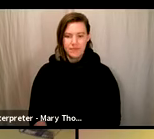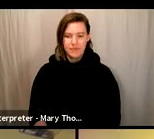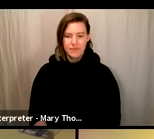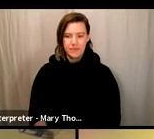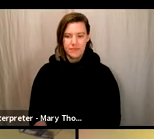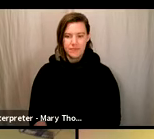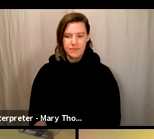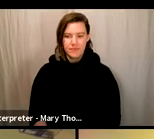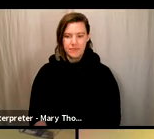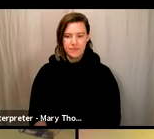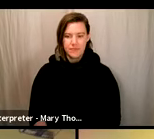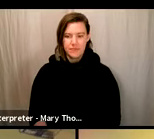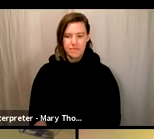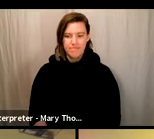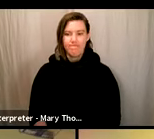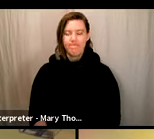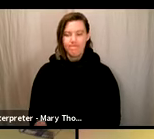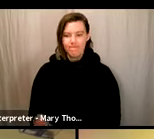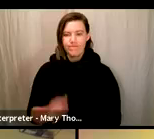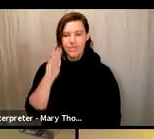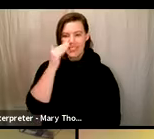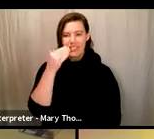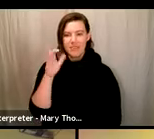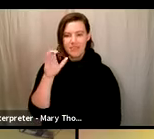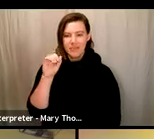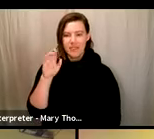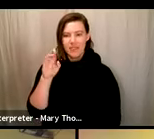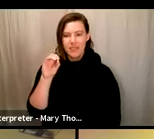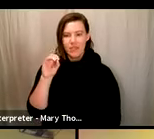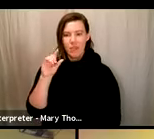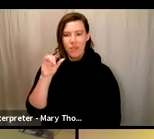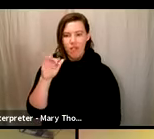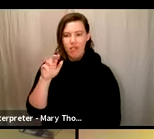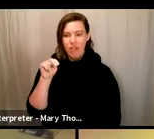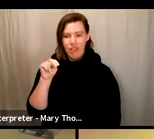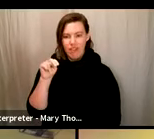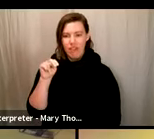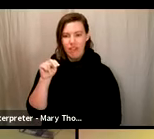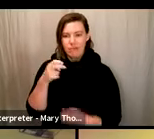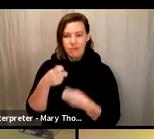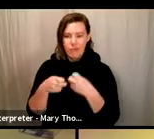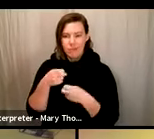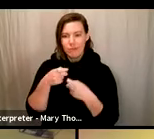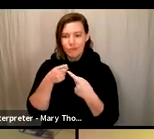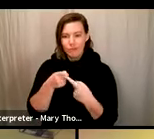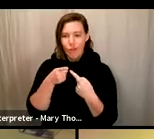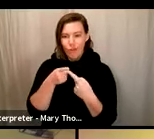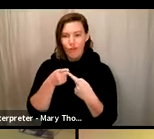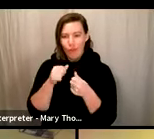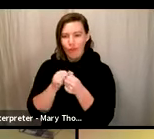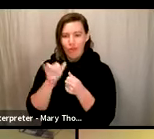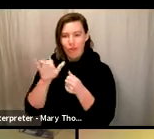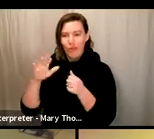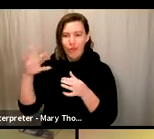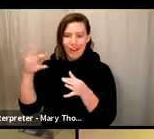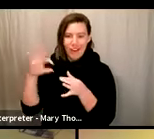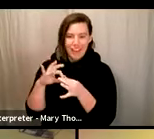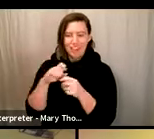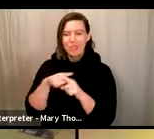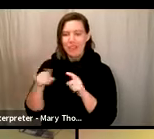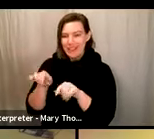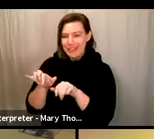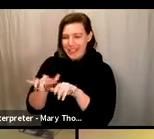All right, Carolyn is having issues, but it looks like she has typed me an enthusiastic I do.